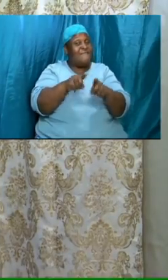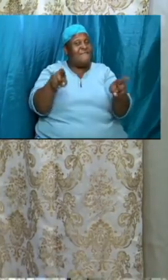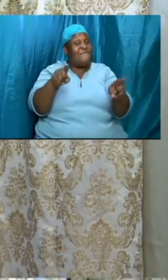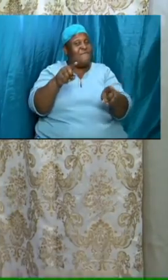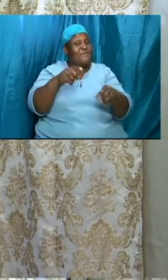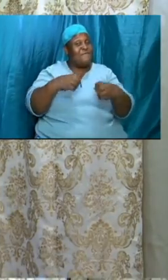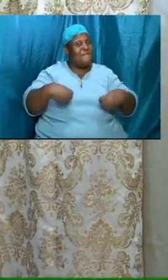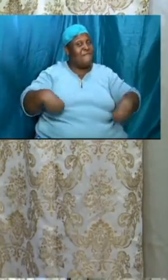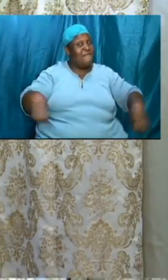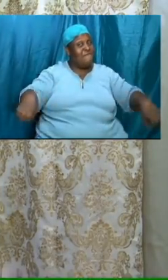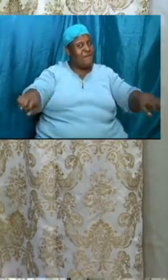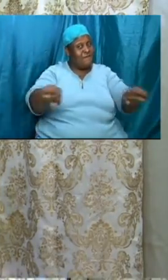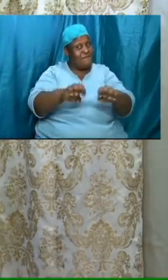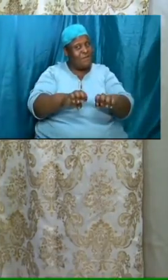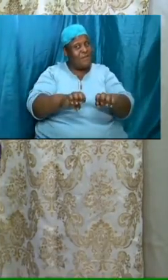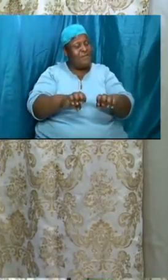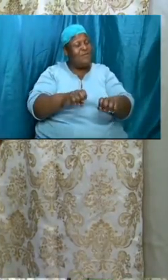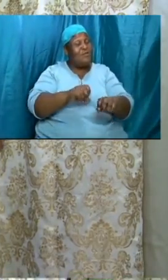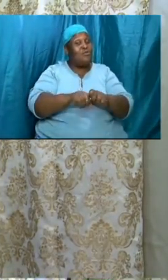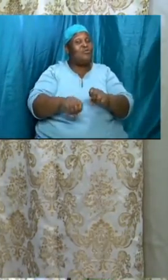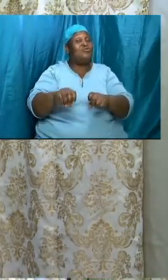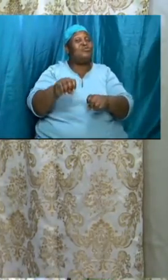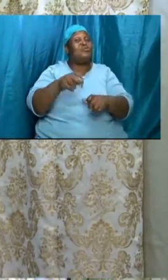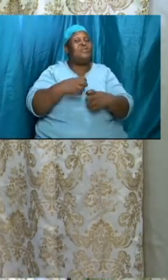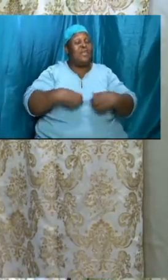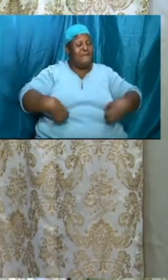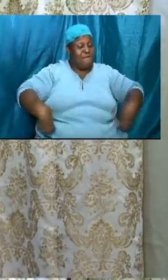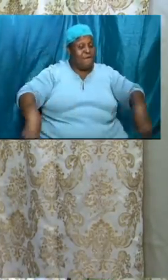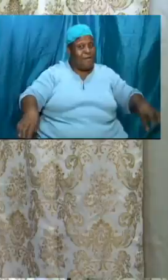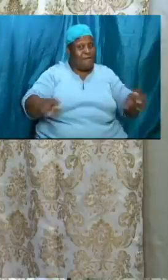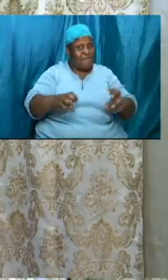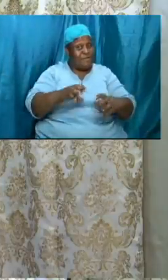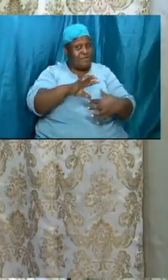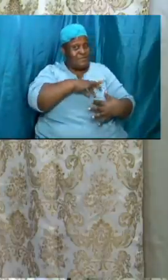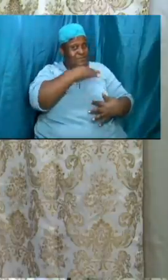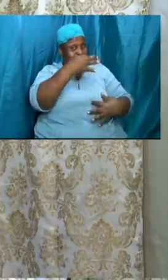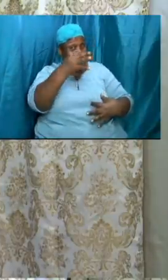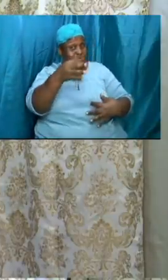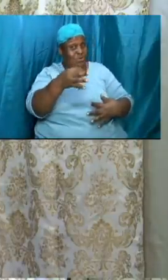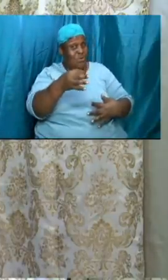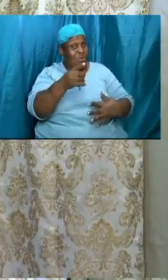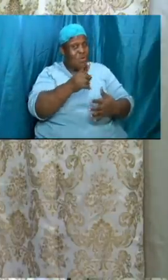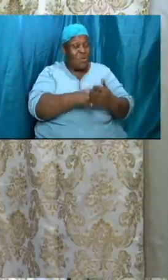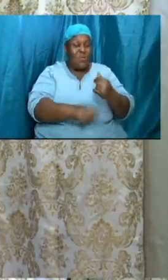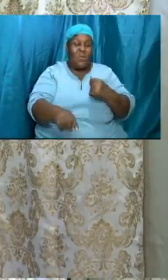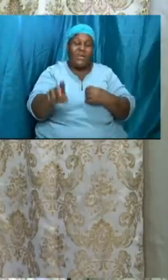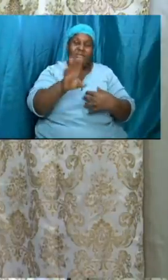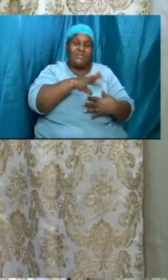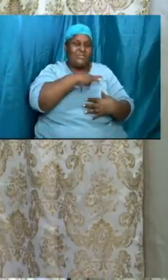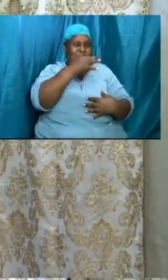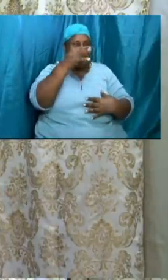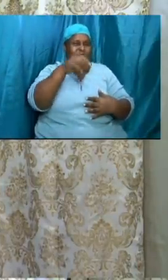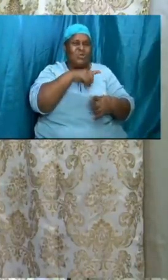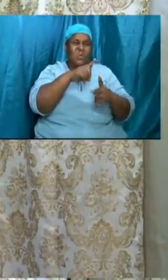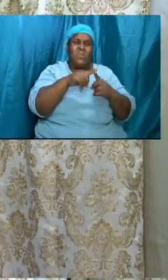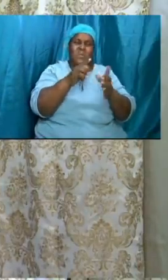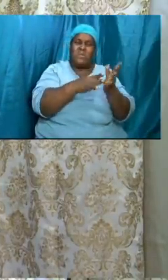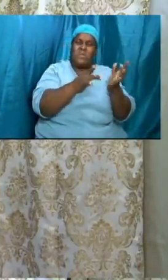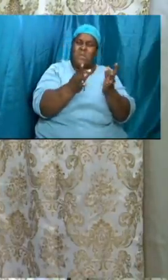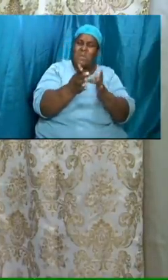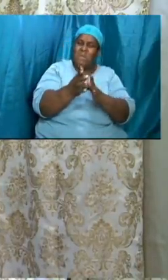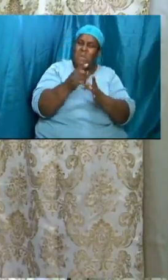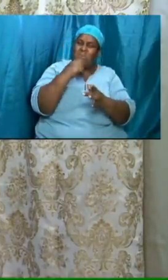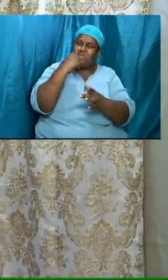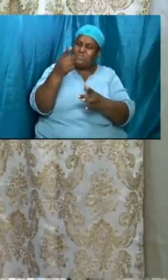environment and so the environment is spiritual but what is when the bible talks about